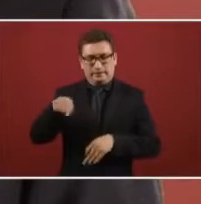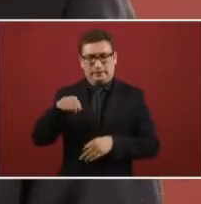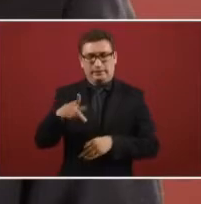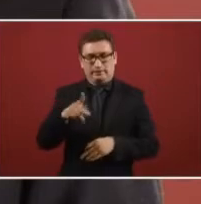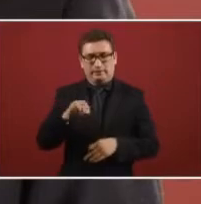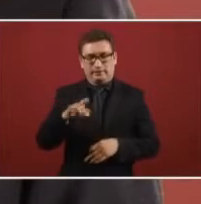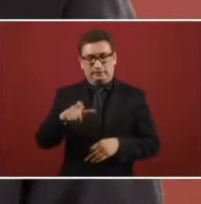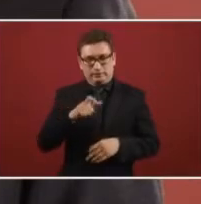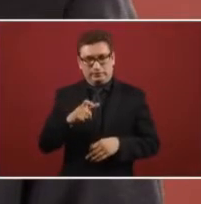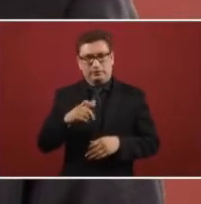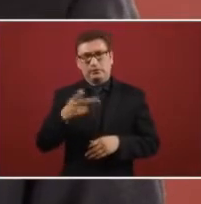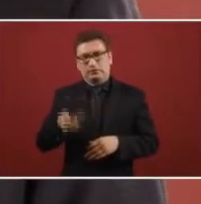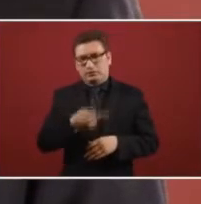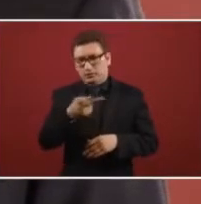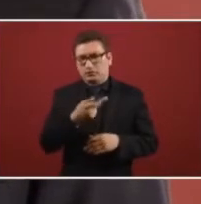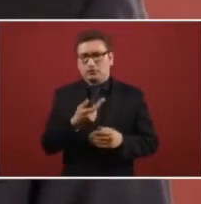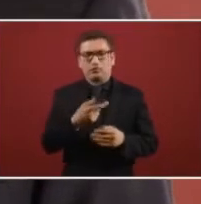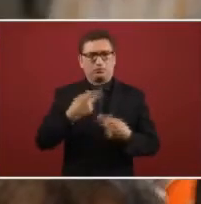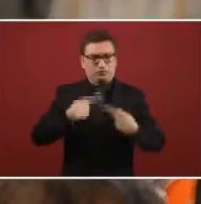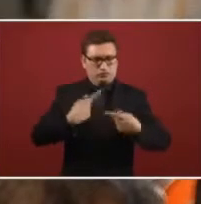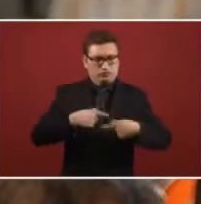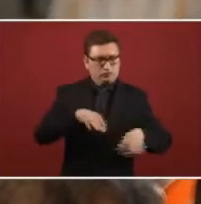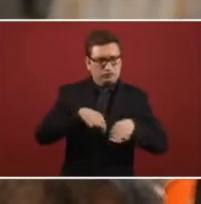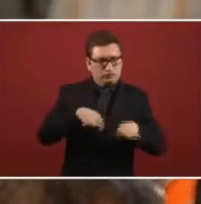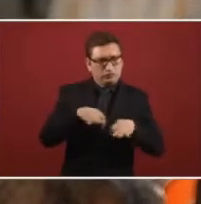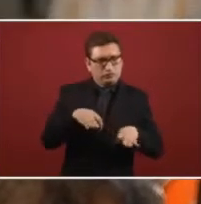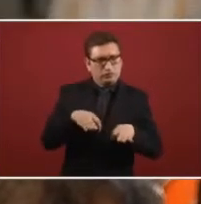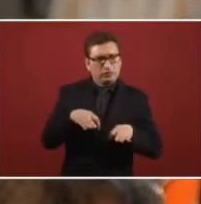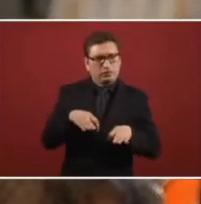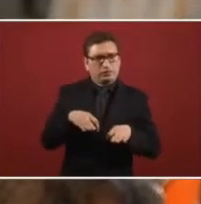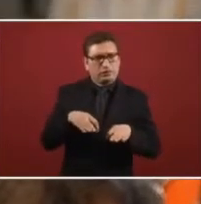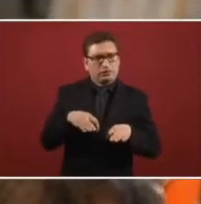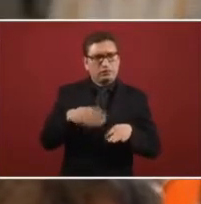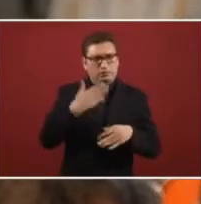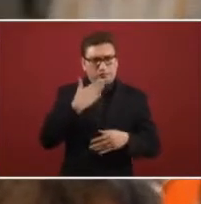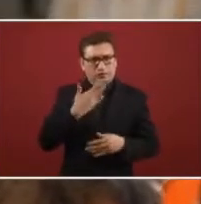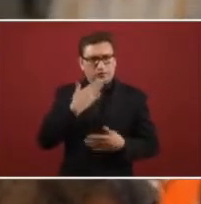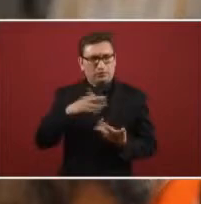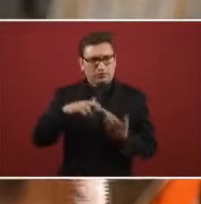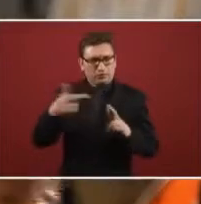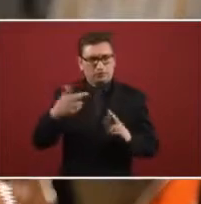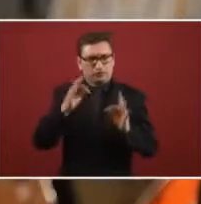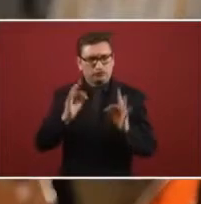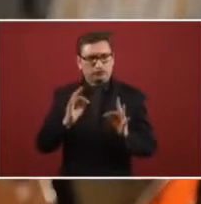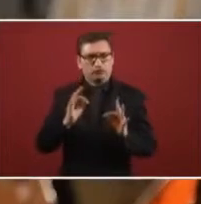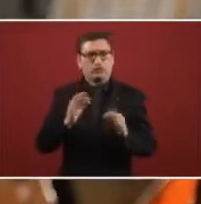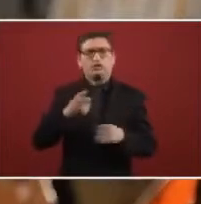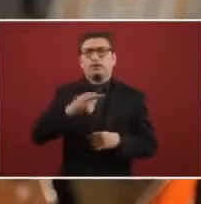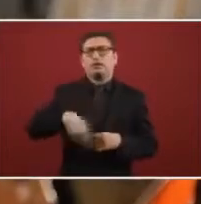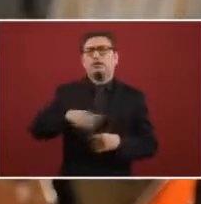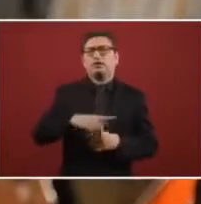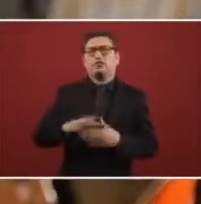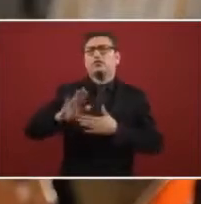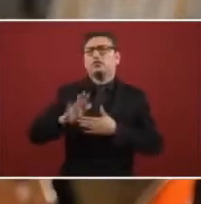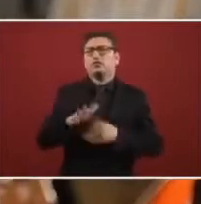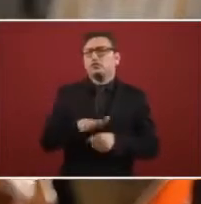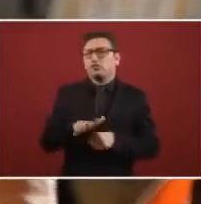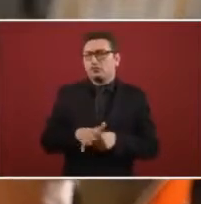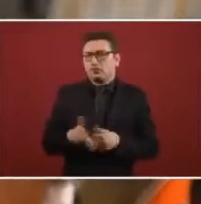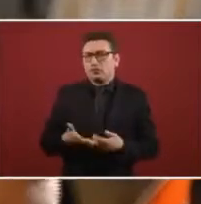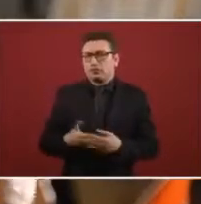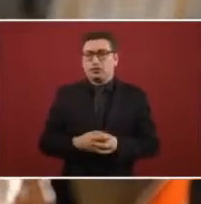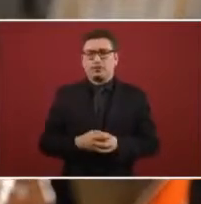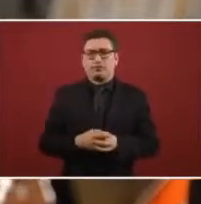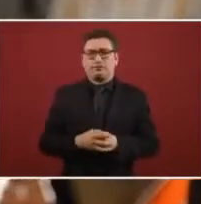how is the relation with the workers of Pemex right now and the commitment and how large